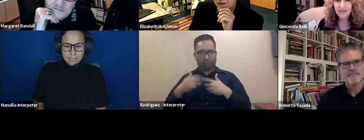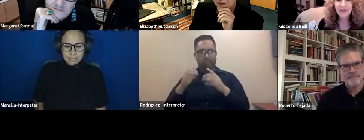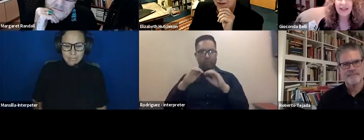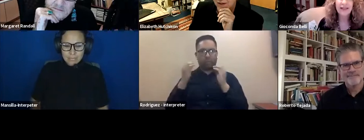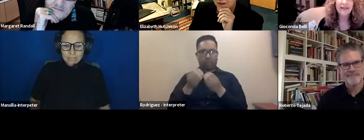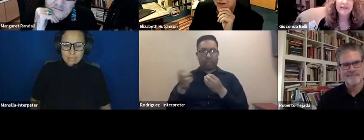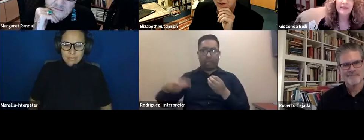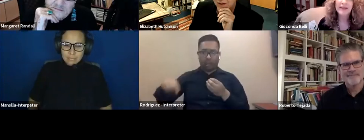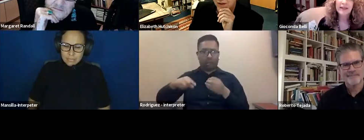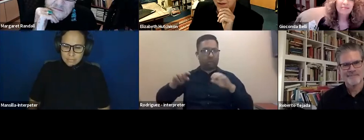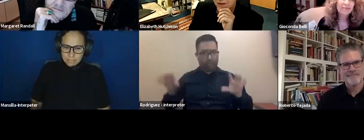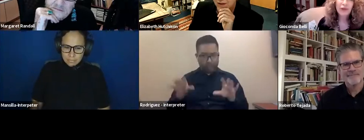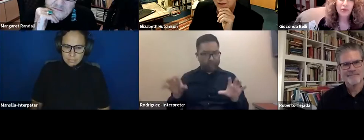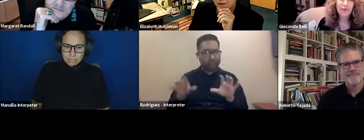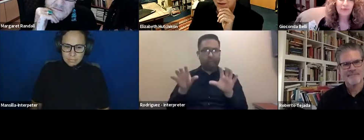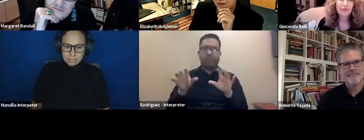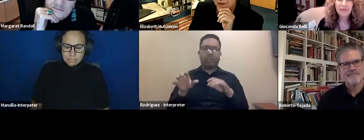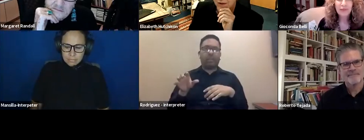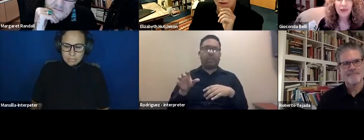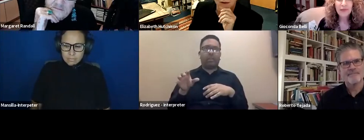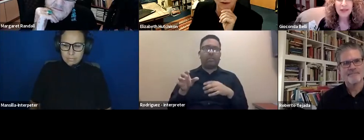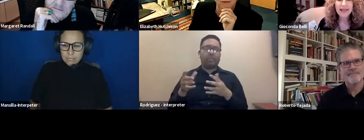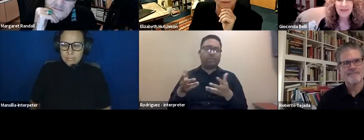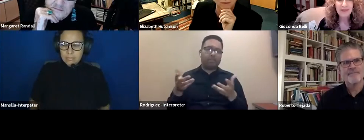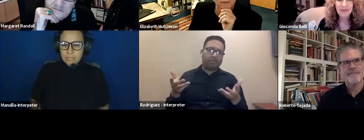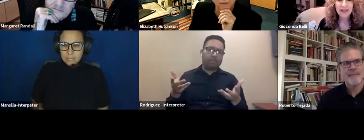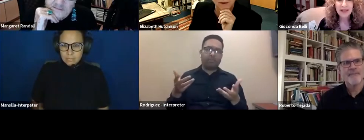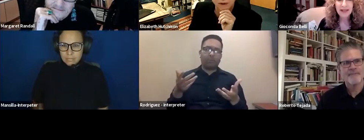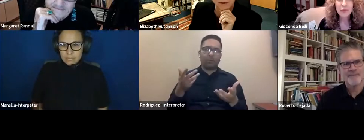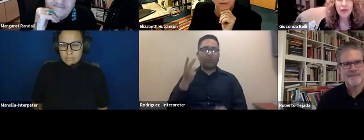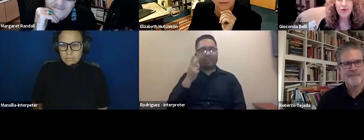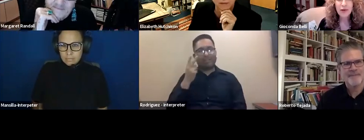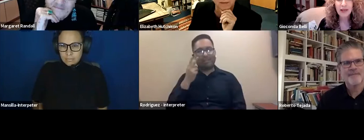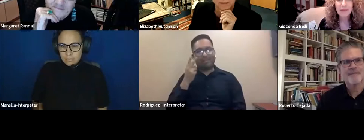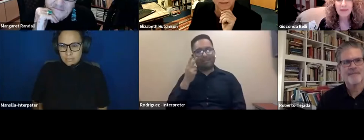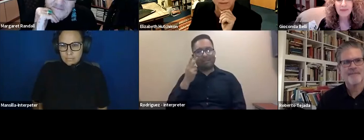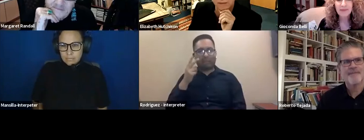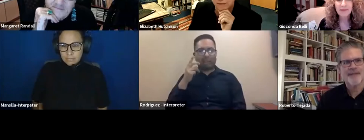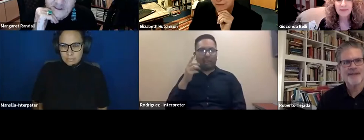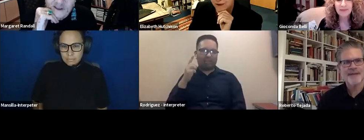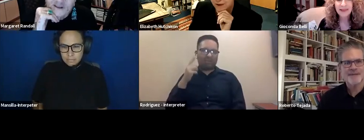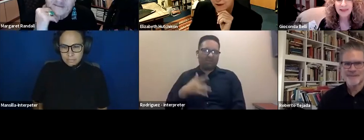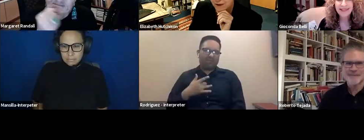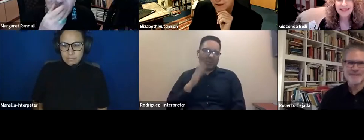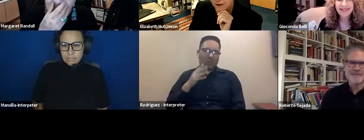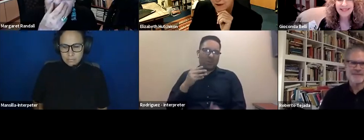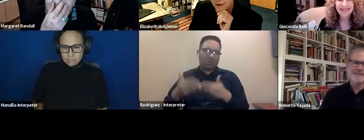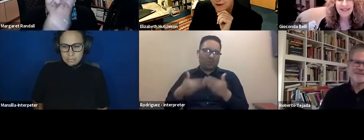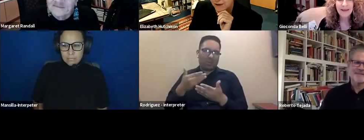active. And so we will see, I think it will go well. Thank you.